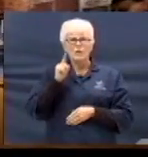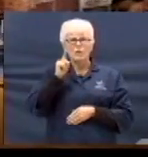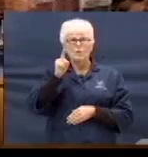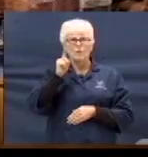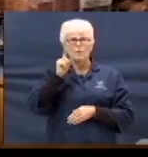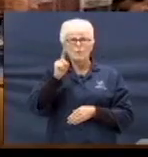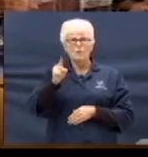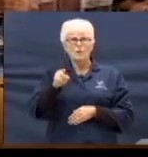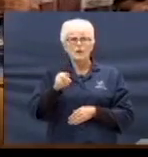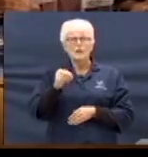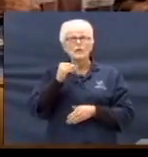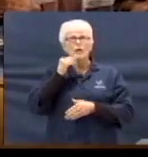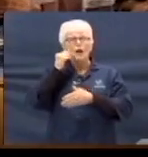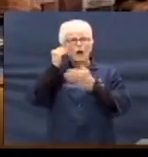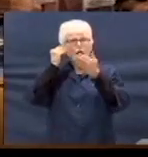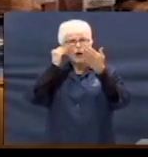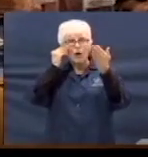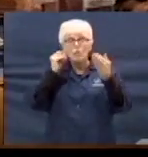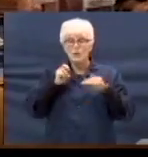this journey